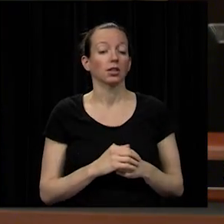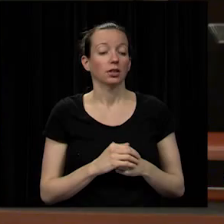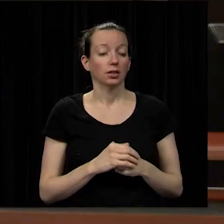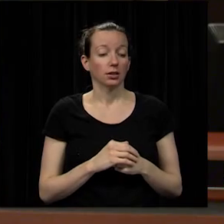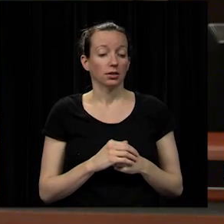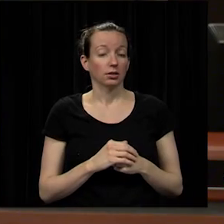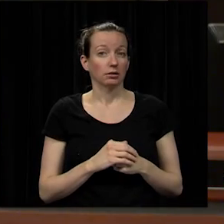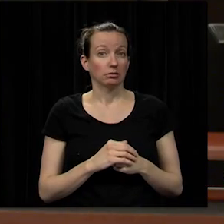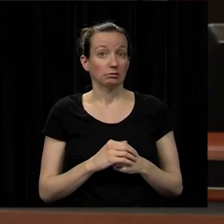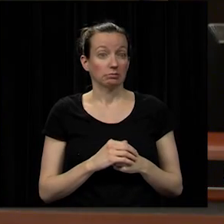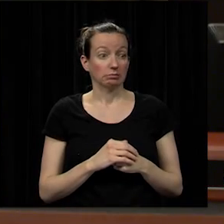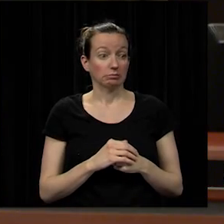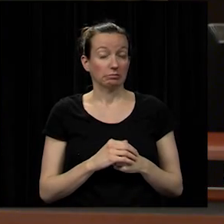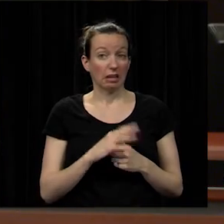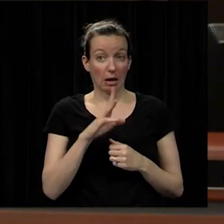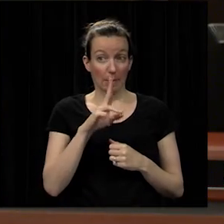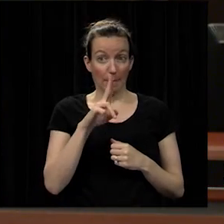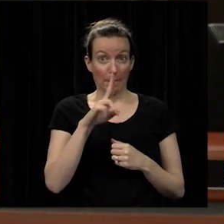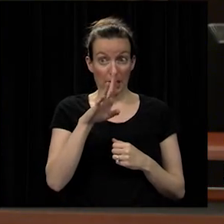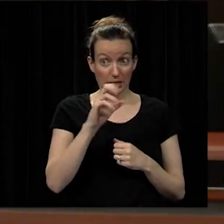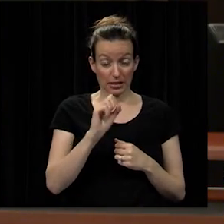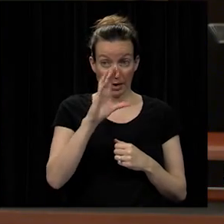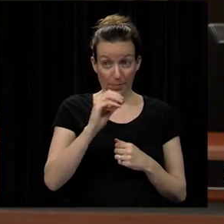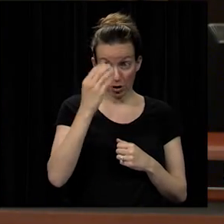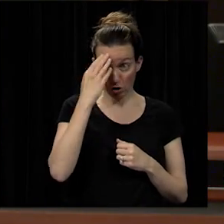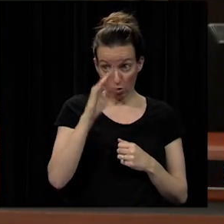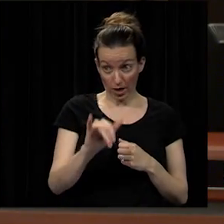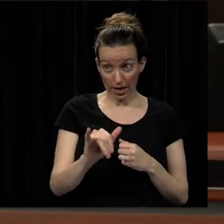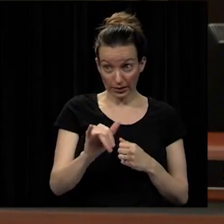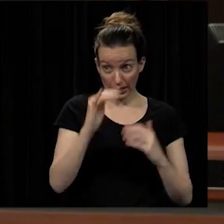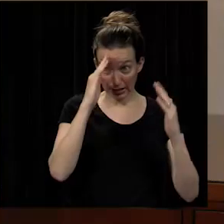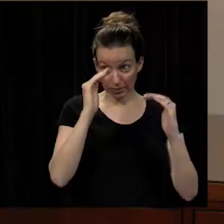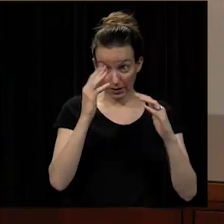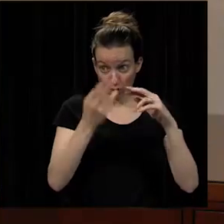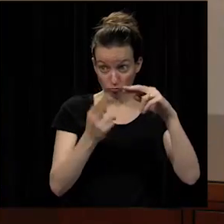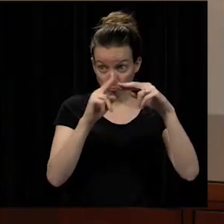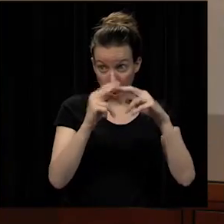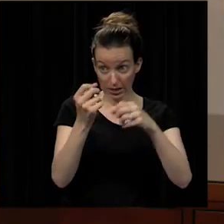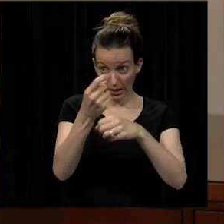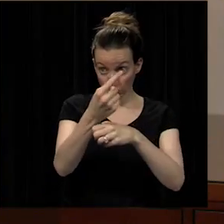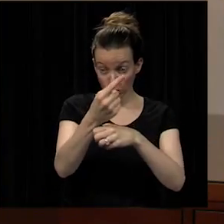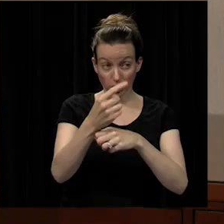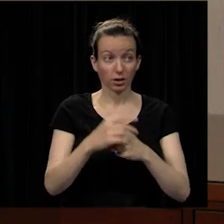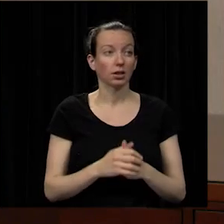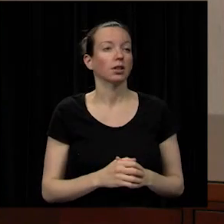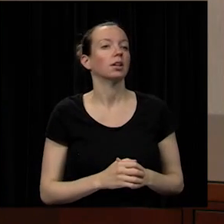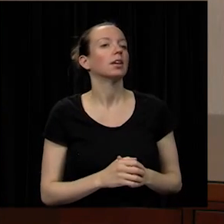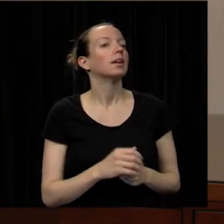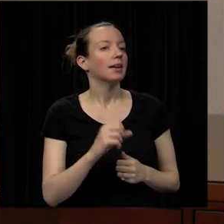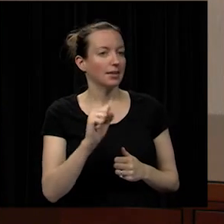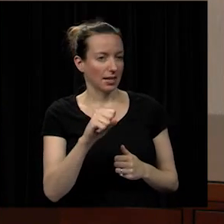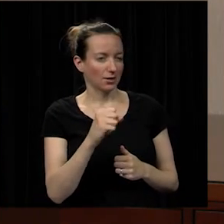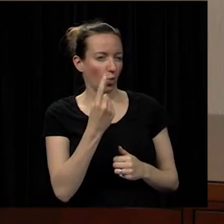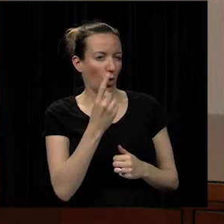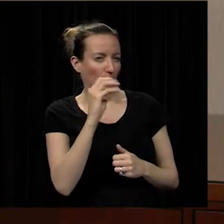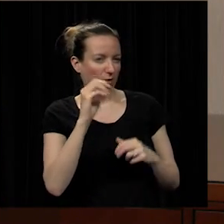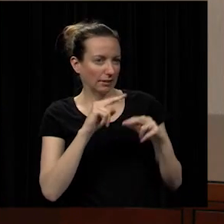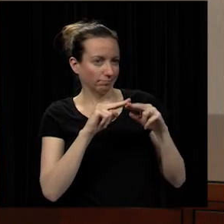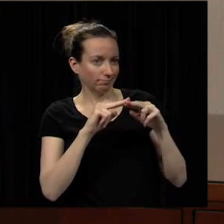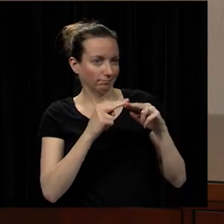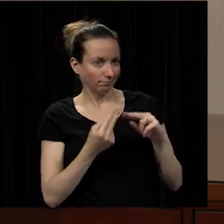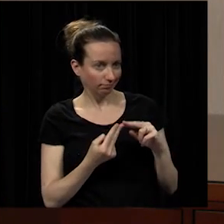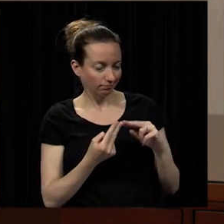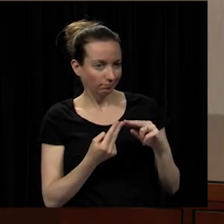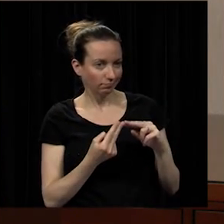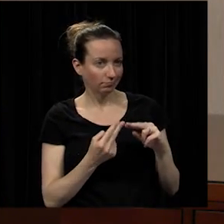with the bus company and the expectation that there will be a trend upwards next year we do and there was that one percent decrease but yes we share those